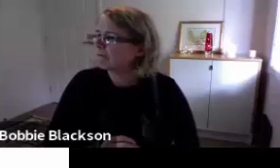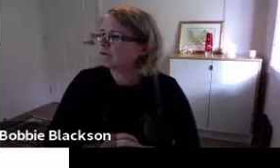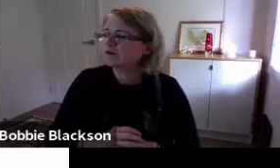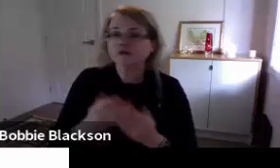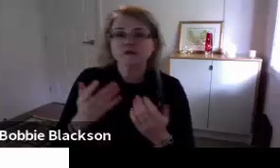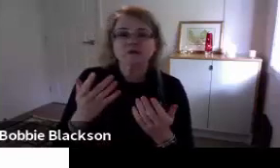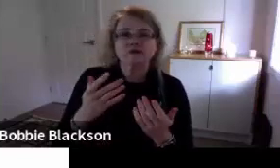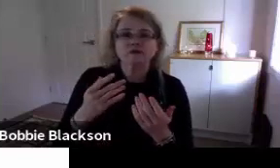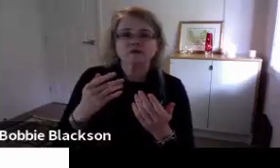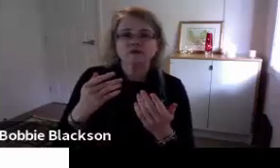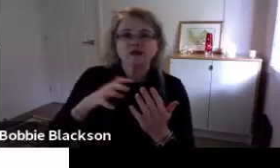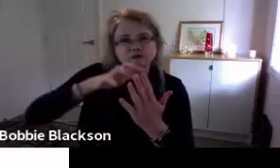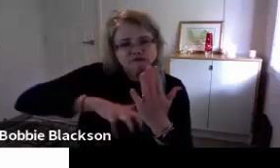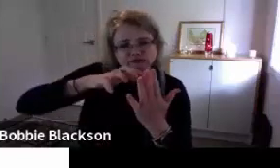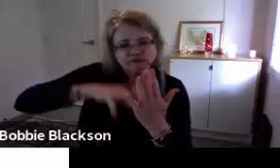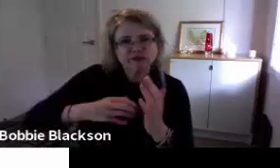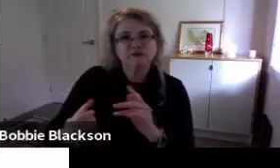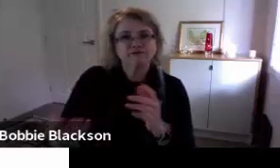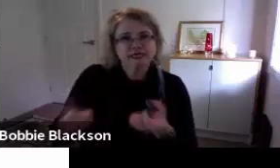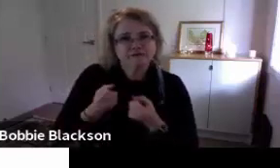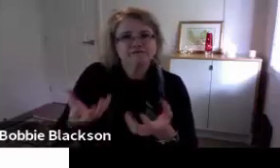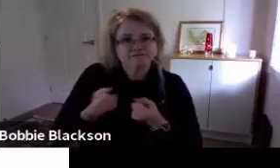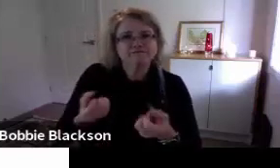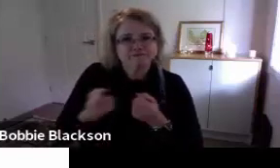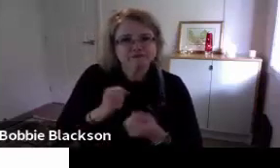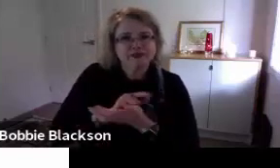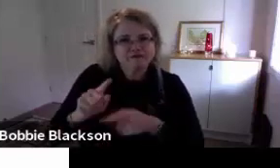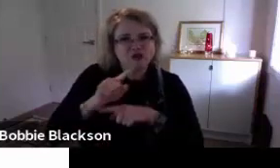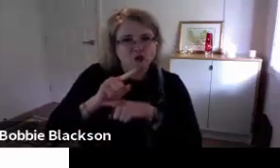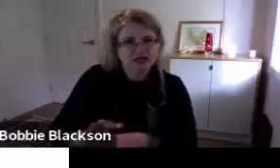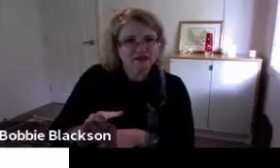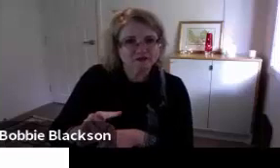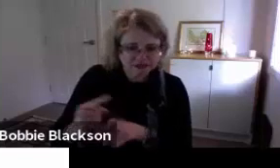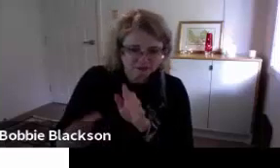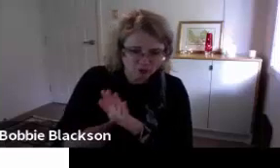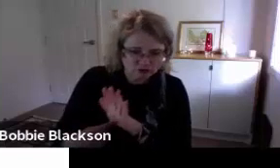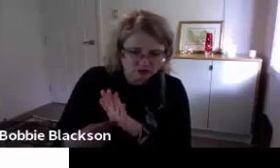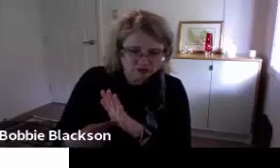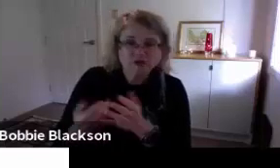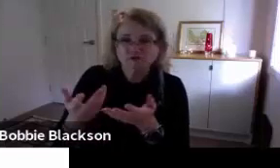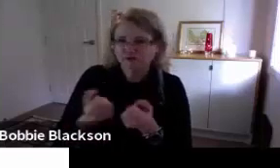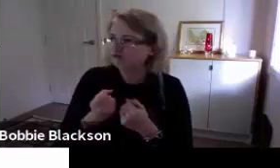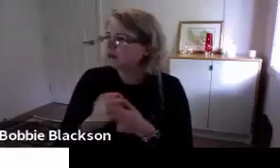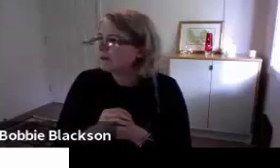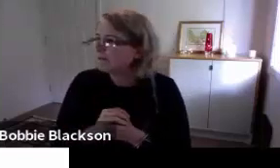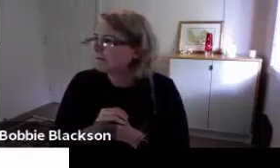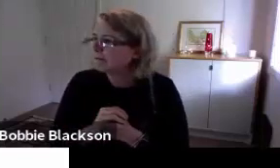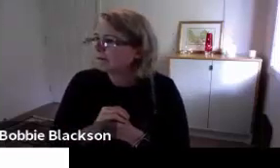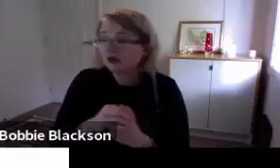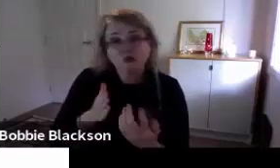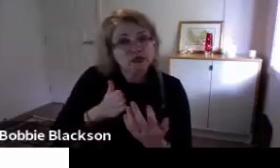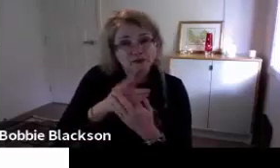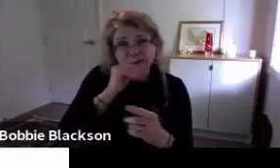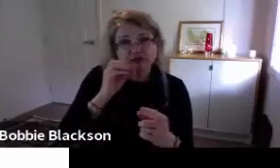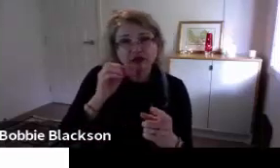Mostly this is because of interpreters that the transcript will need to be received weekly